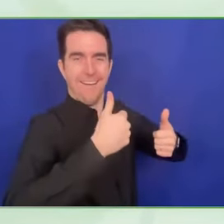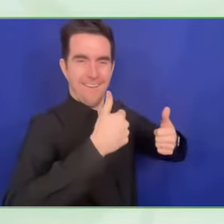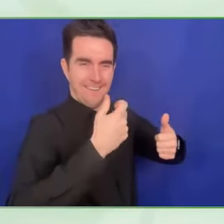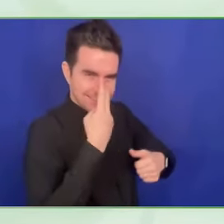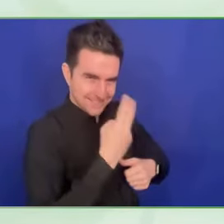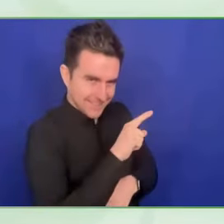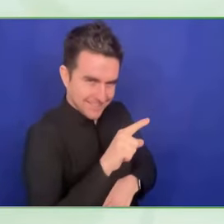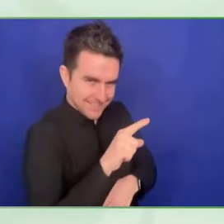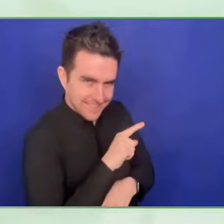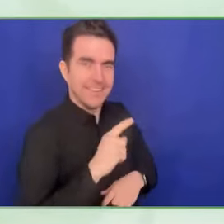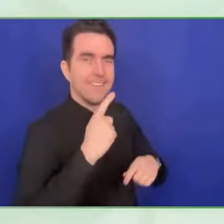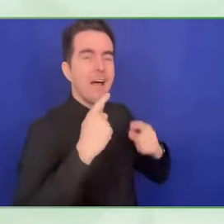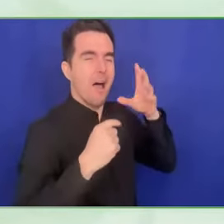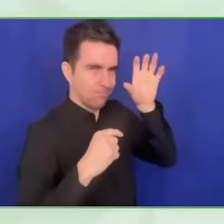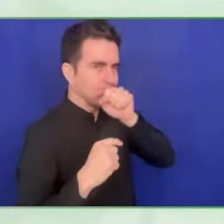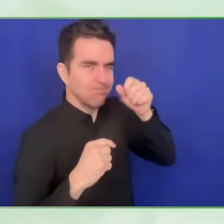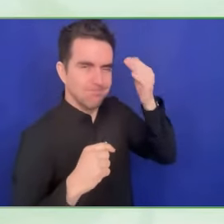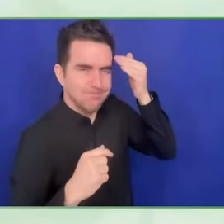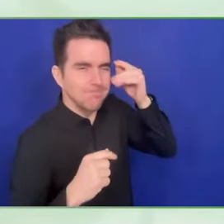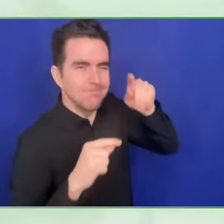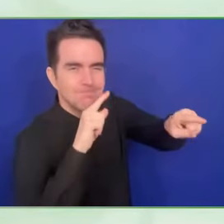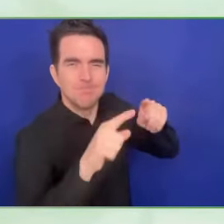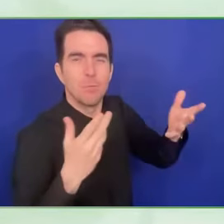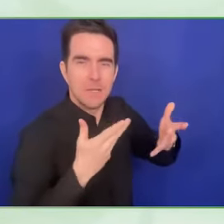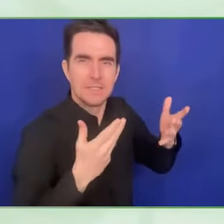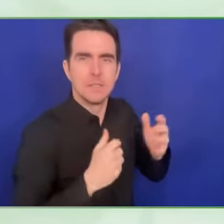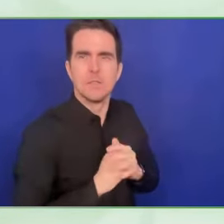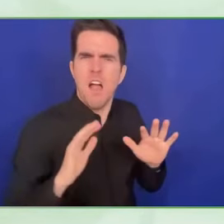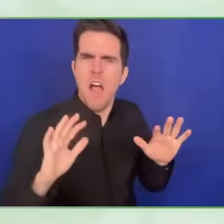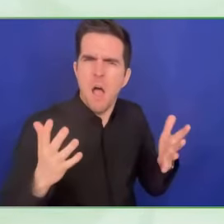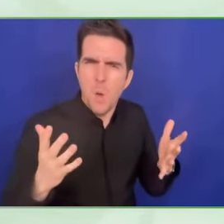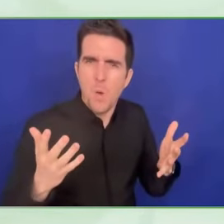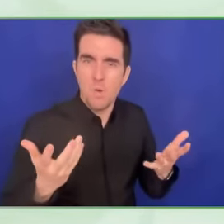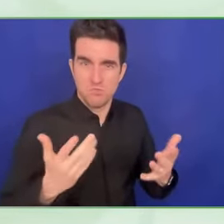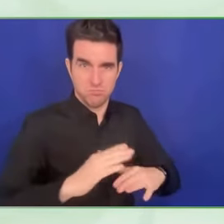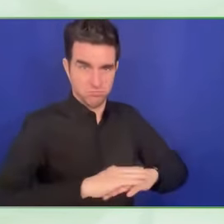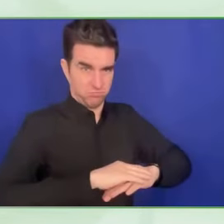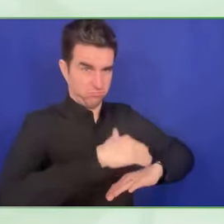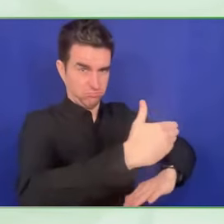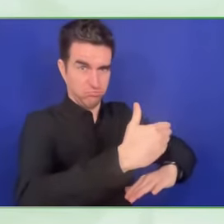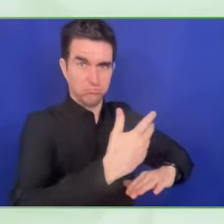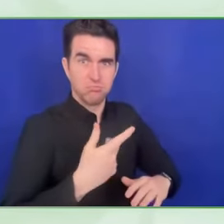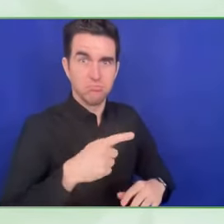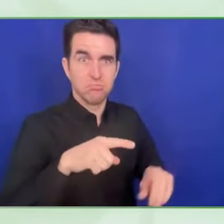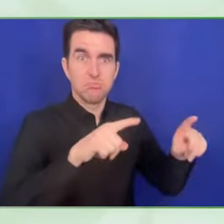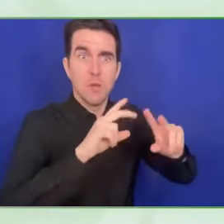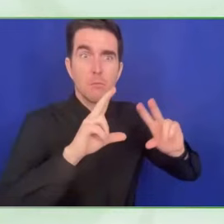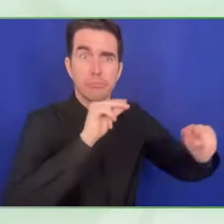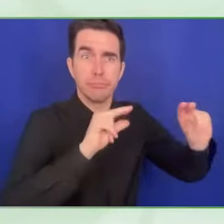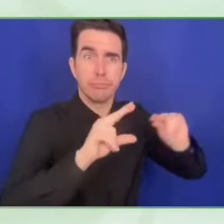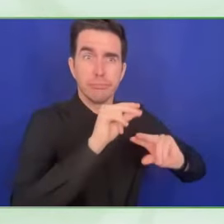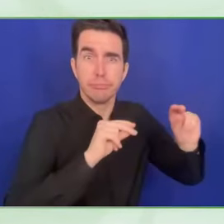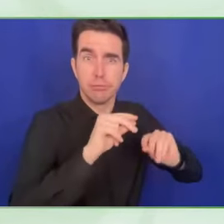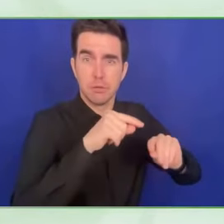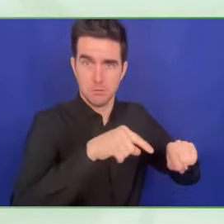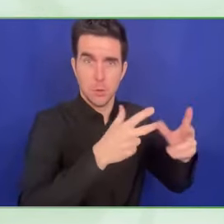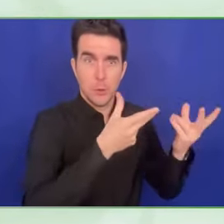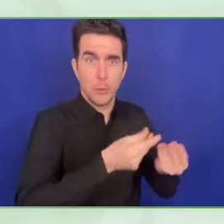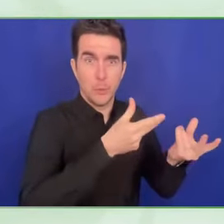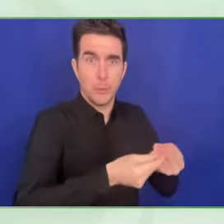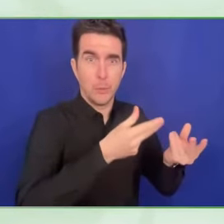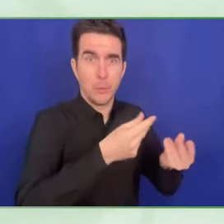previous case, what are those information stored? What are doing the companies with your data? How are they doing?